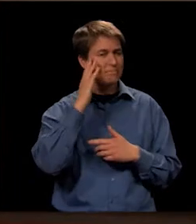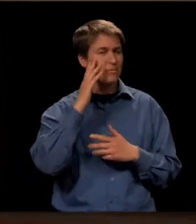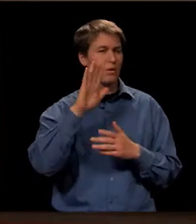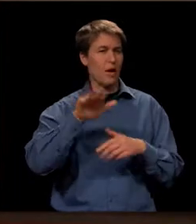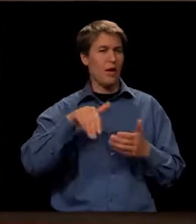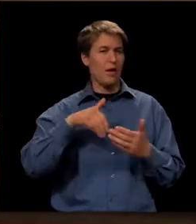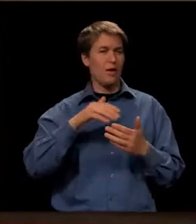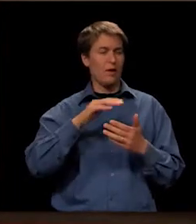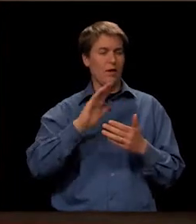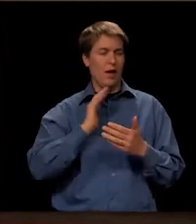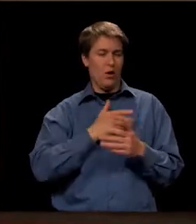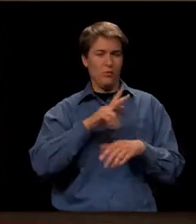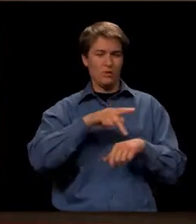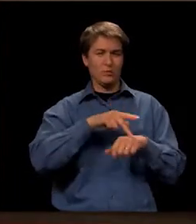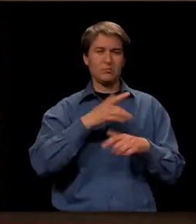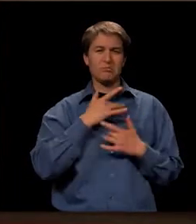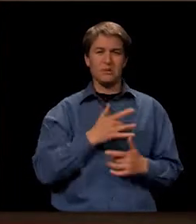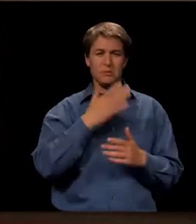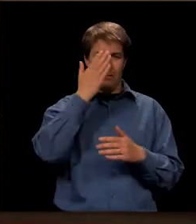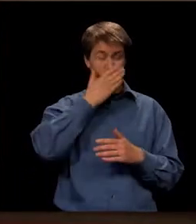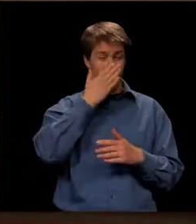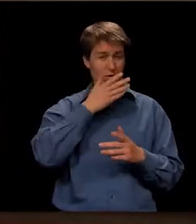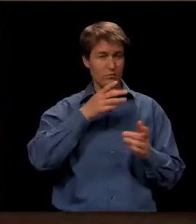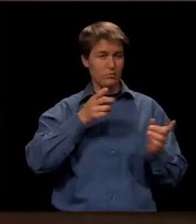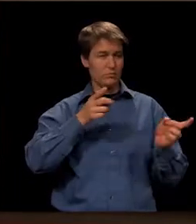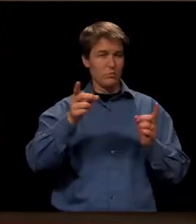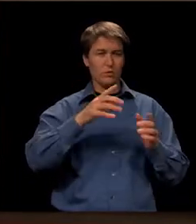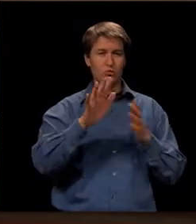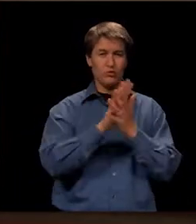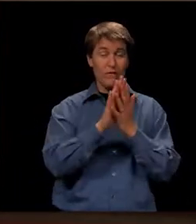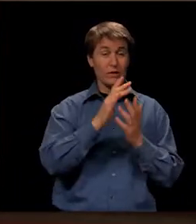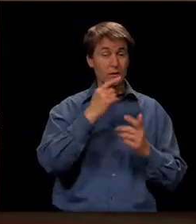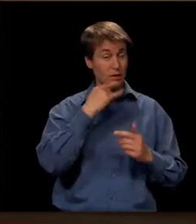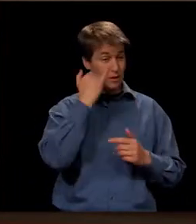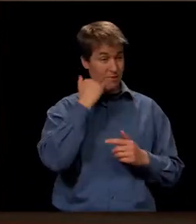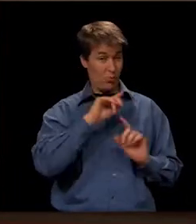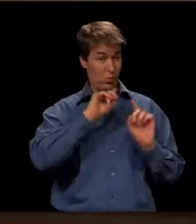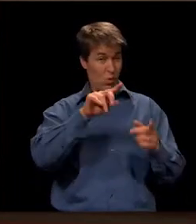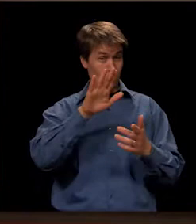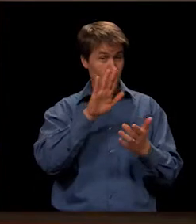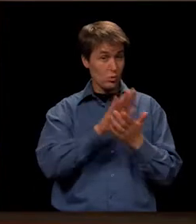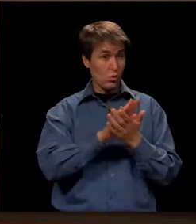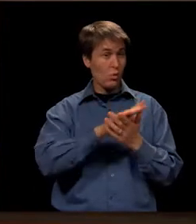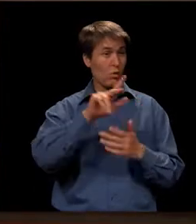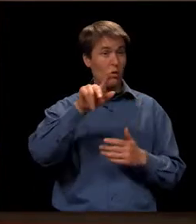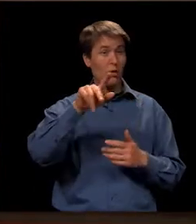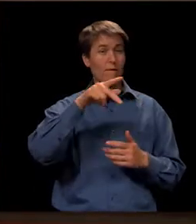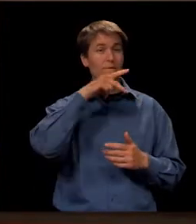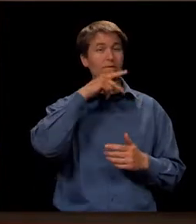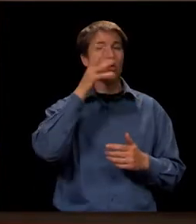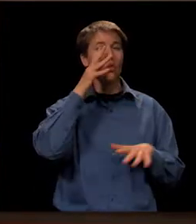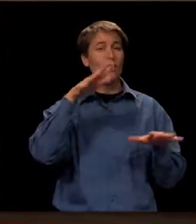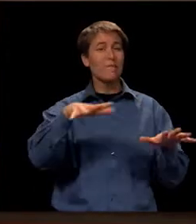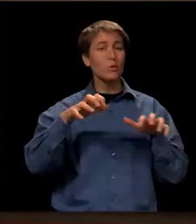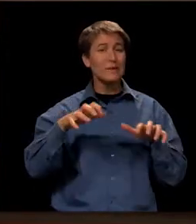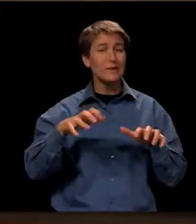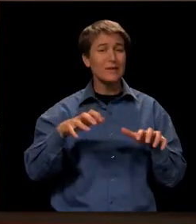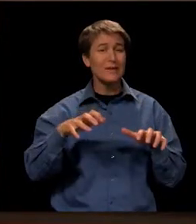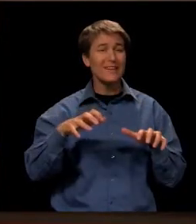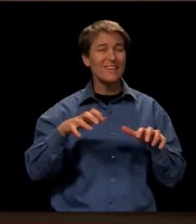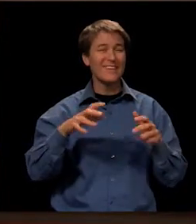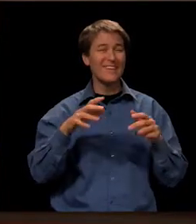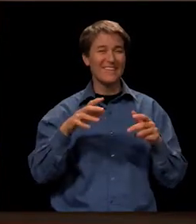principal is usually out front directing traffic. And so the tweet said, if we go to school, Phil will freeze. And the hashtag